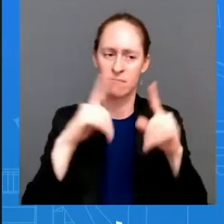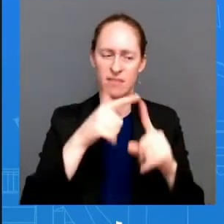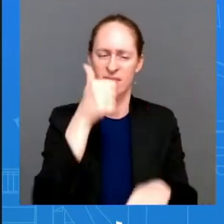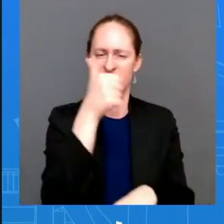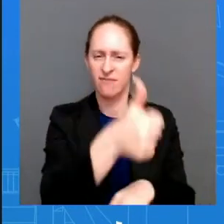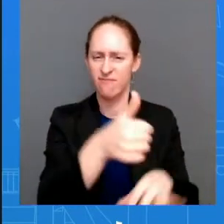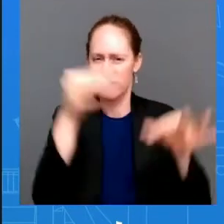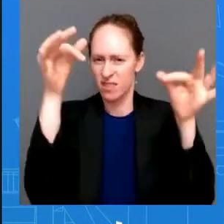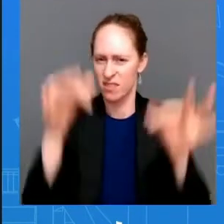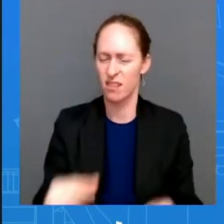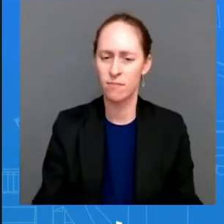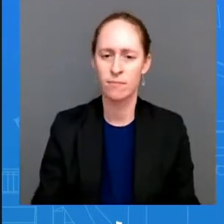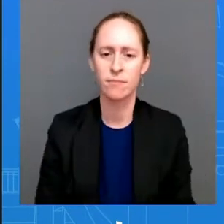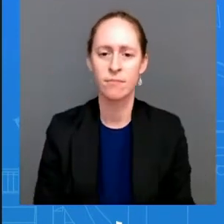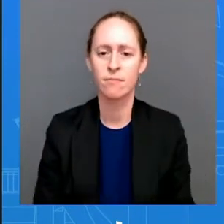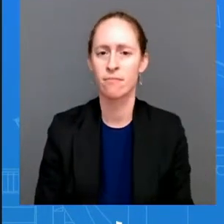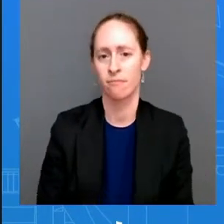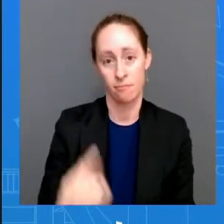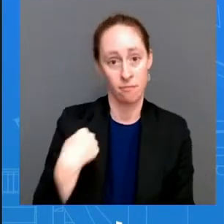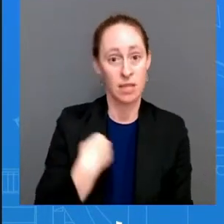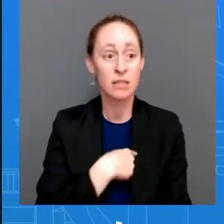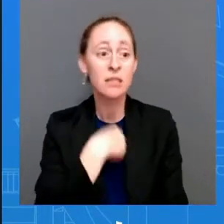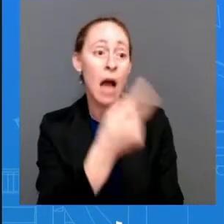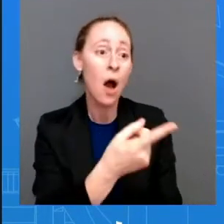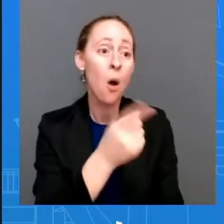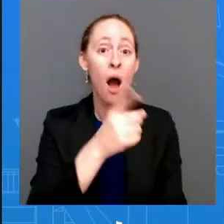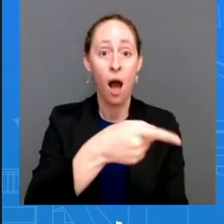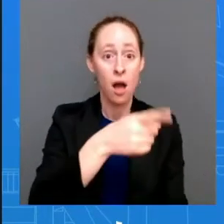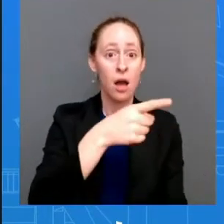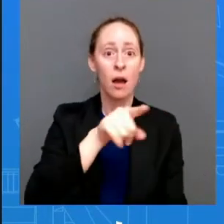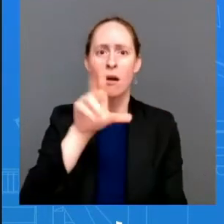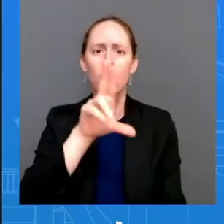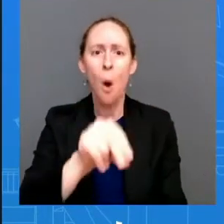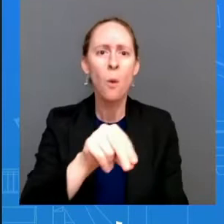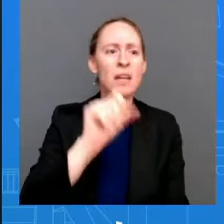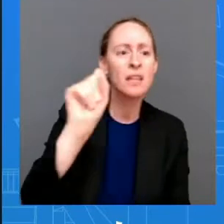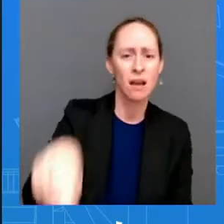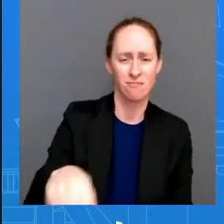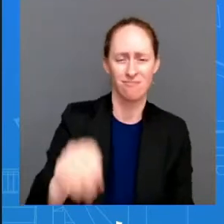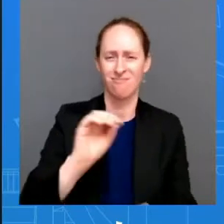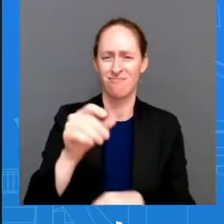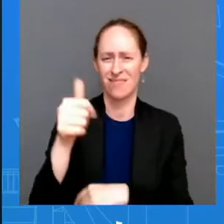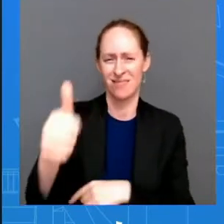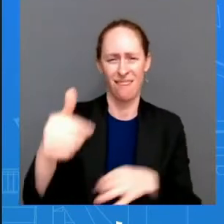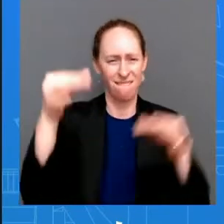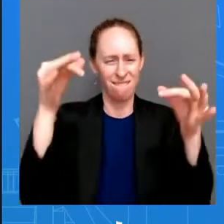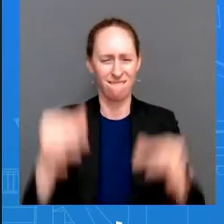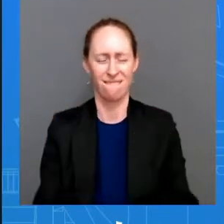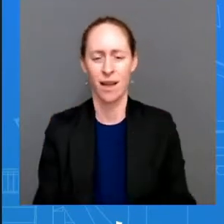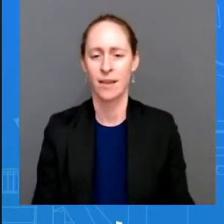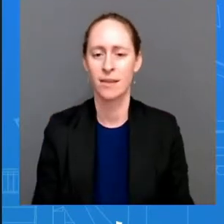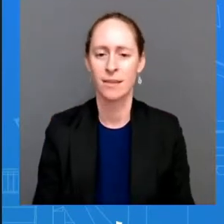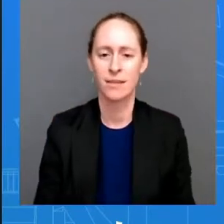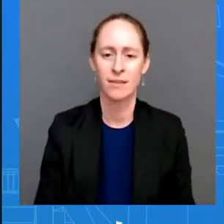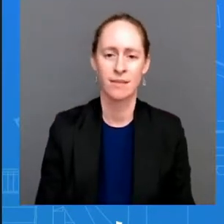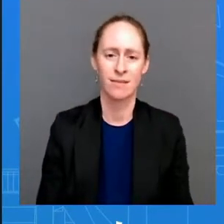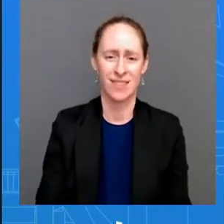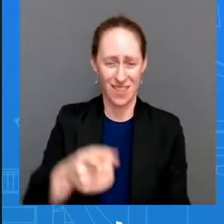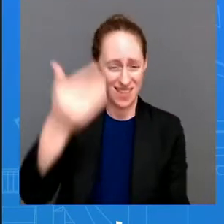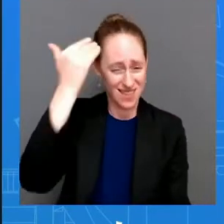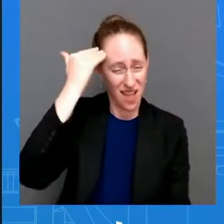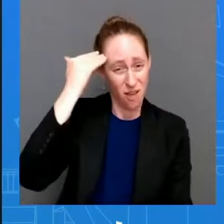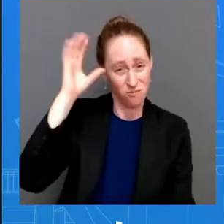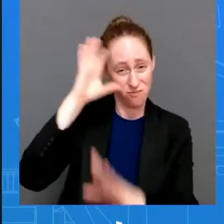where she goes she makes that decision as you know the president was a senator for 36 years he understands uh that that that particular